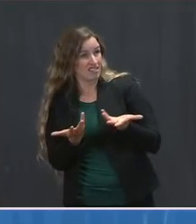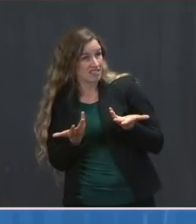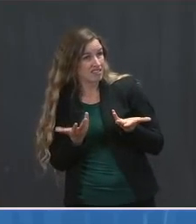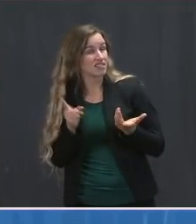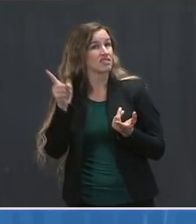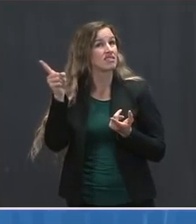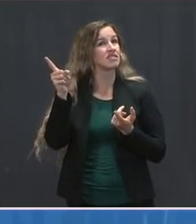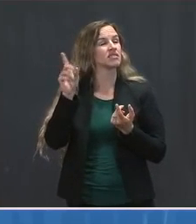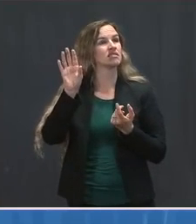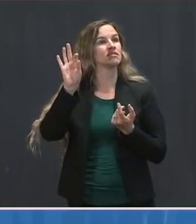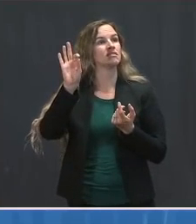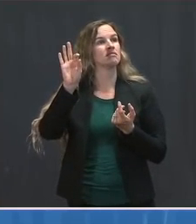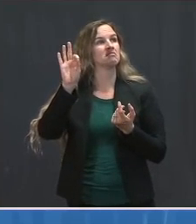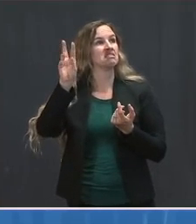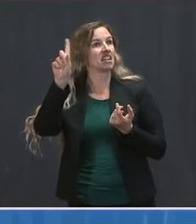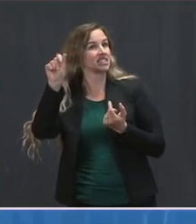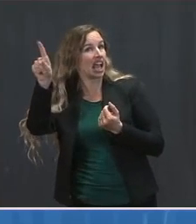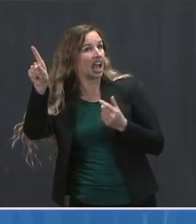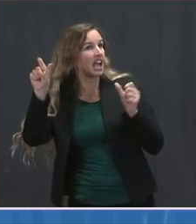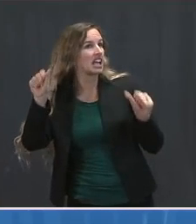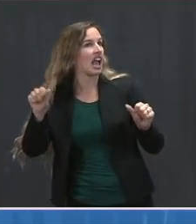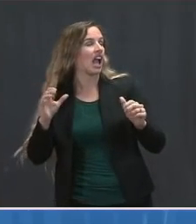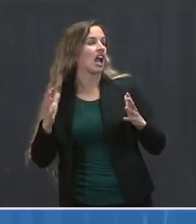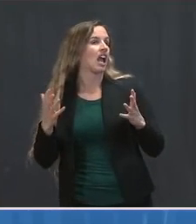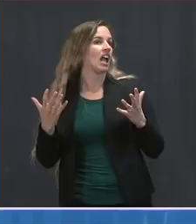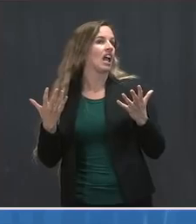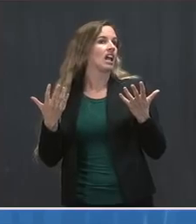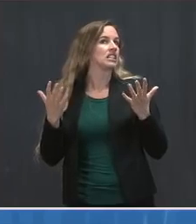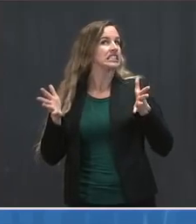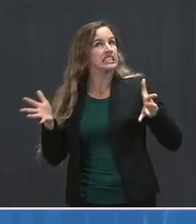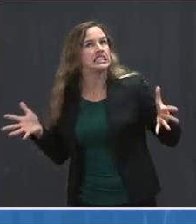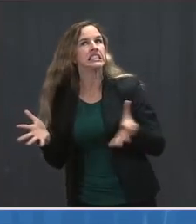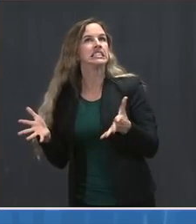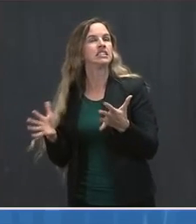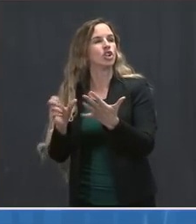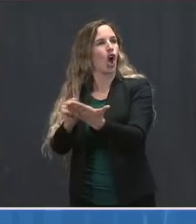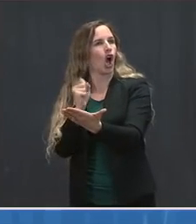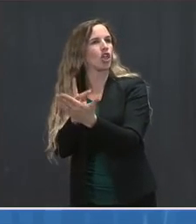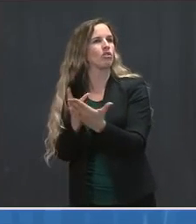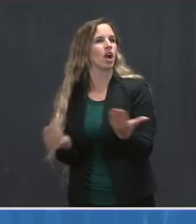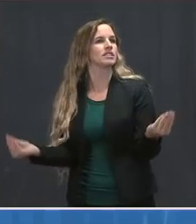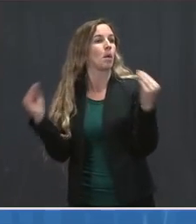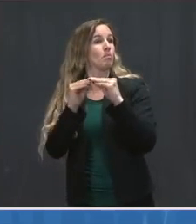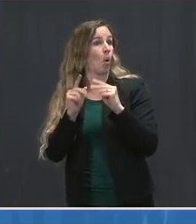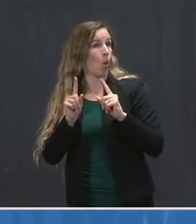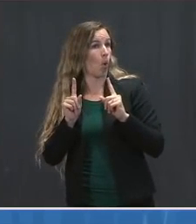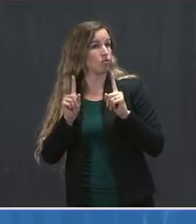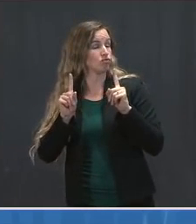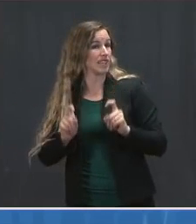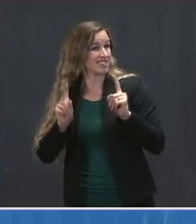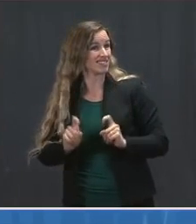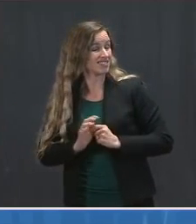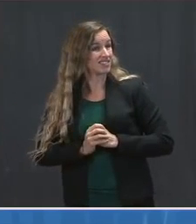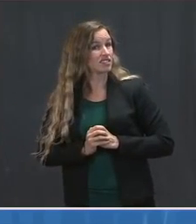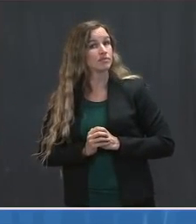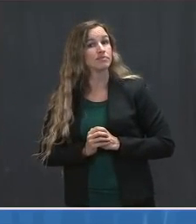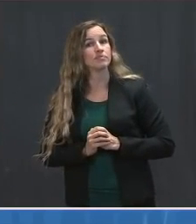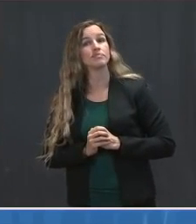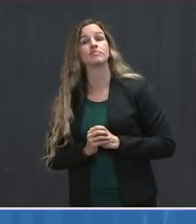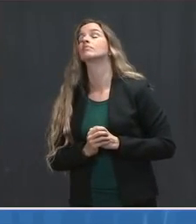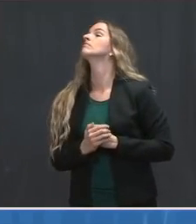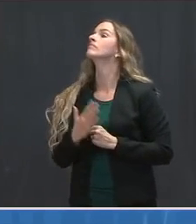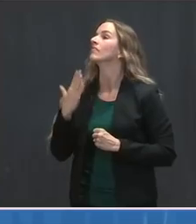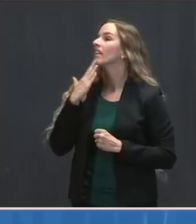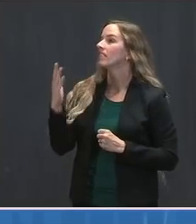steps to kind of authorize more, even more plentiful rapid tests? Mr. Yeah, thank you, Peter. Look,